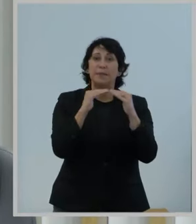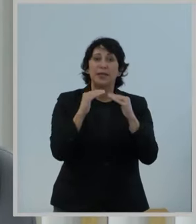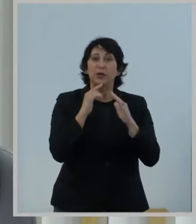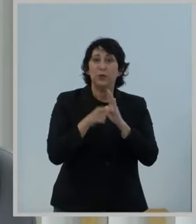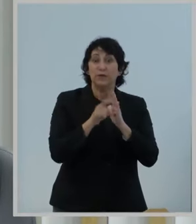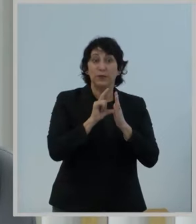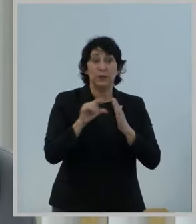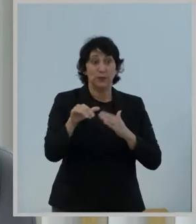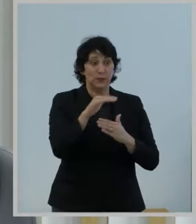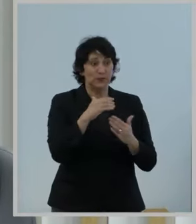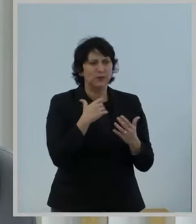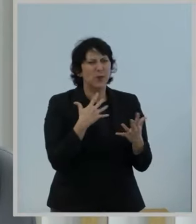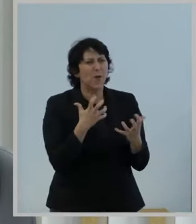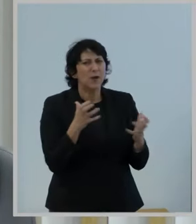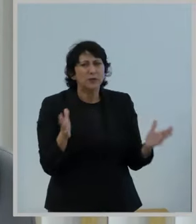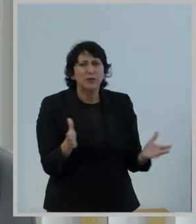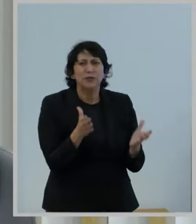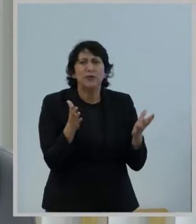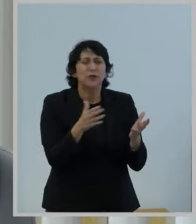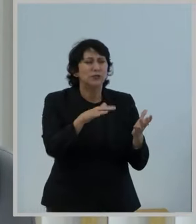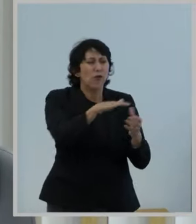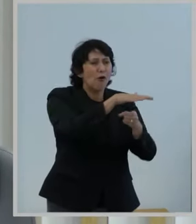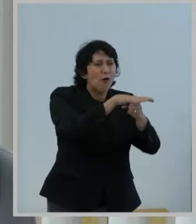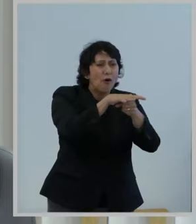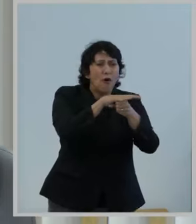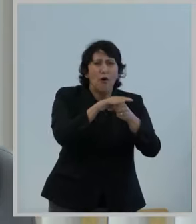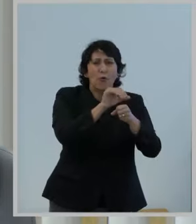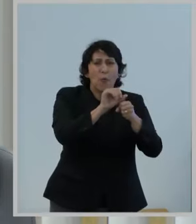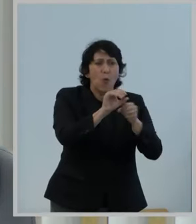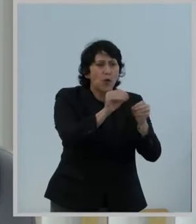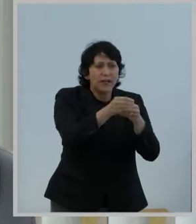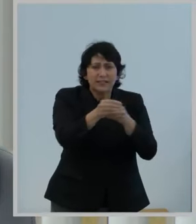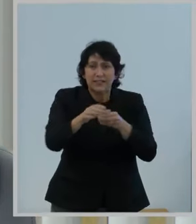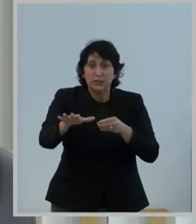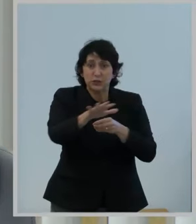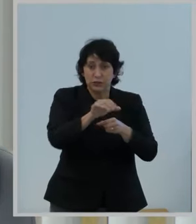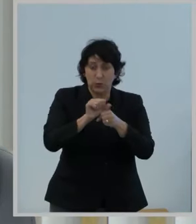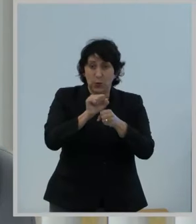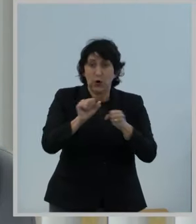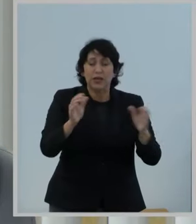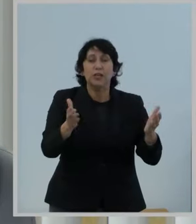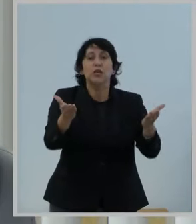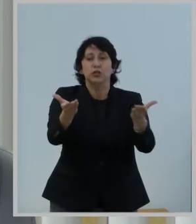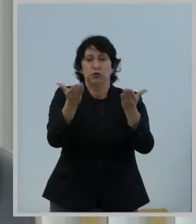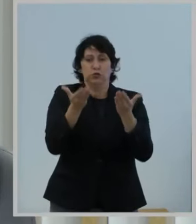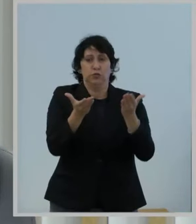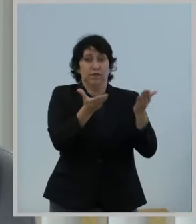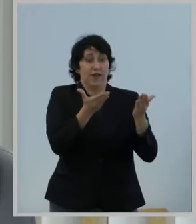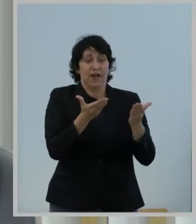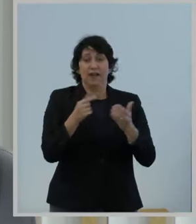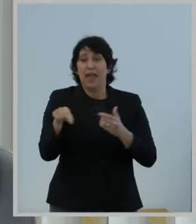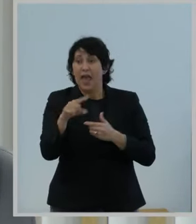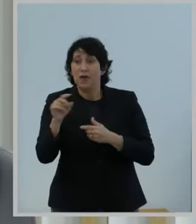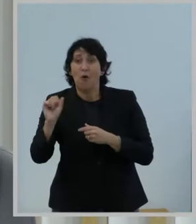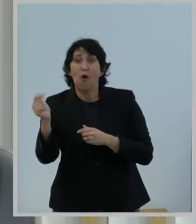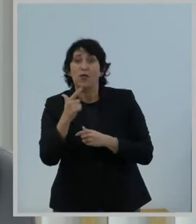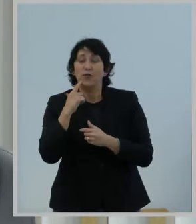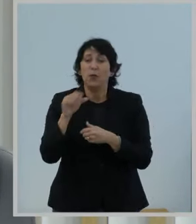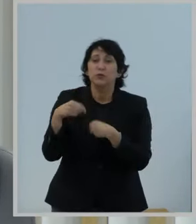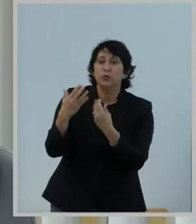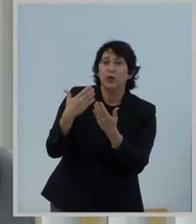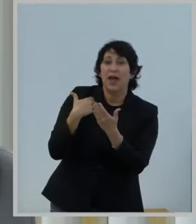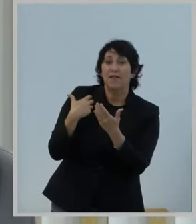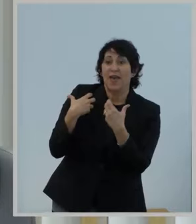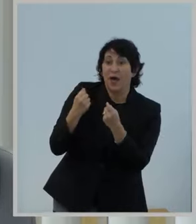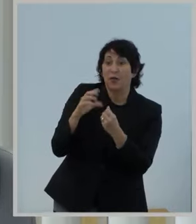all local organizations working on the ground to provide health care and support to mothers and pregnant individuals to reach out to